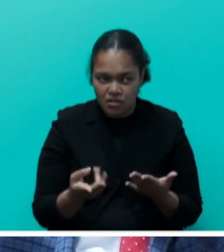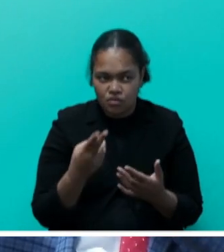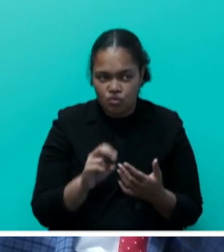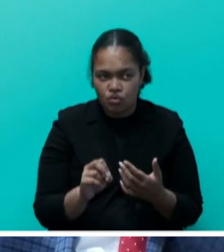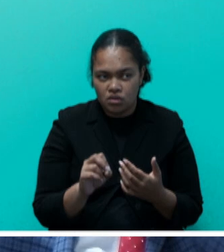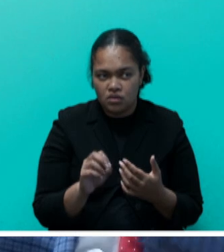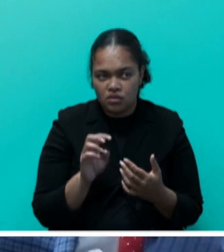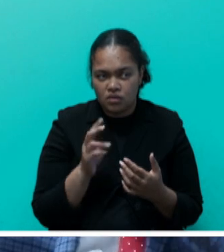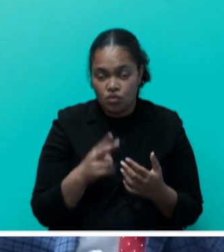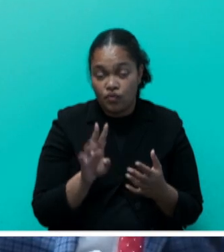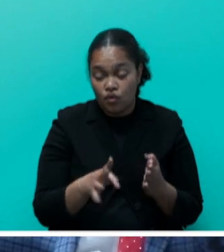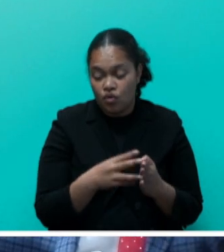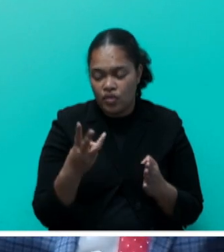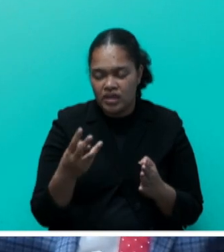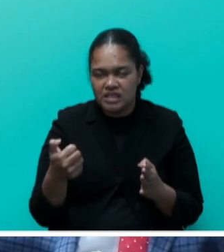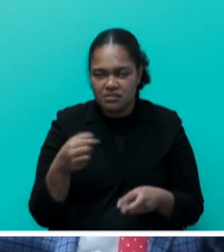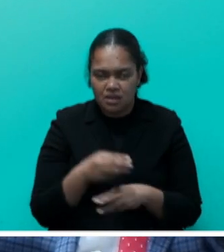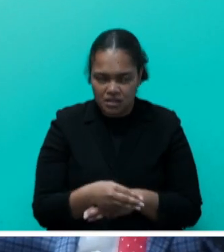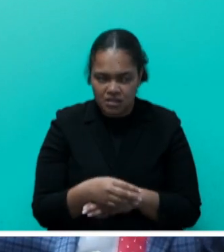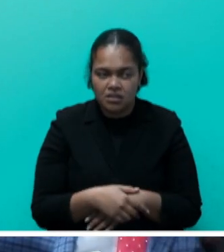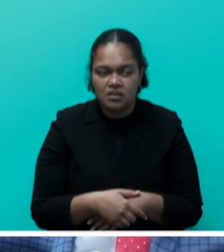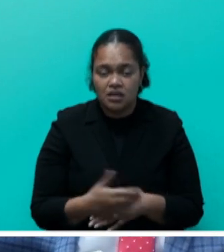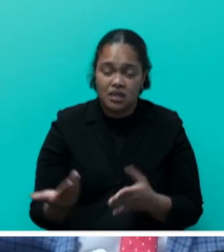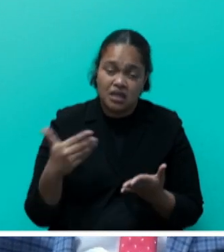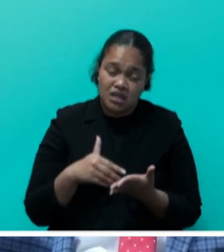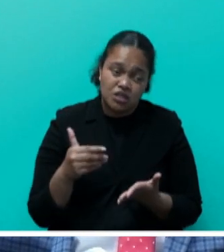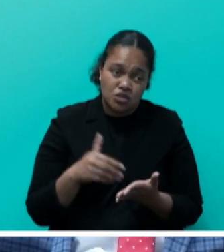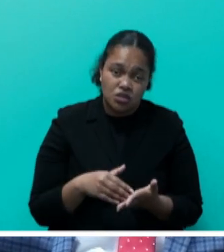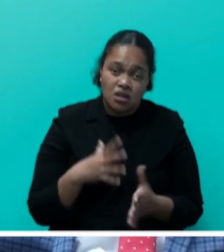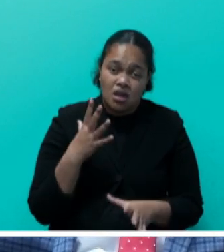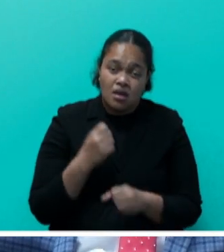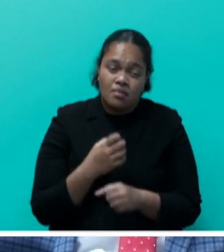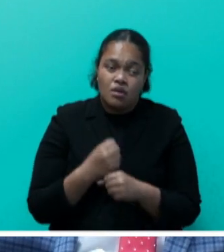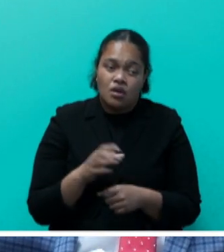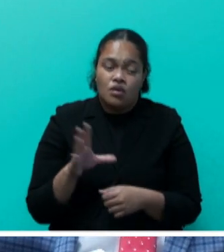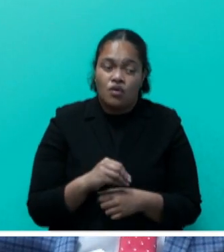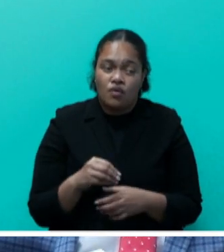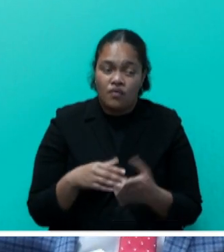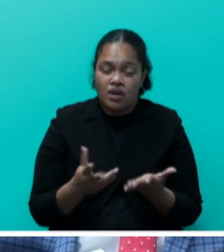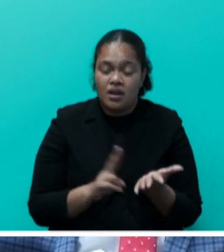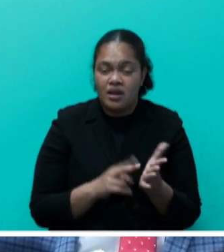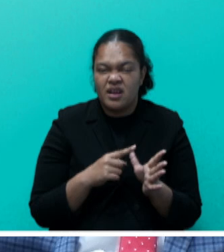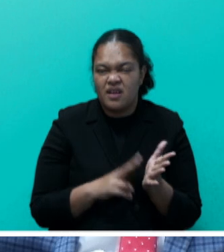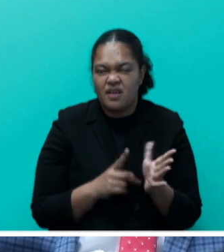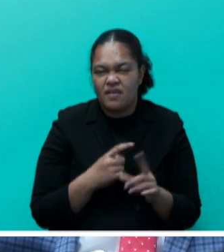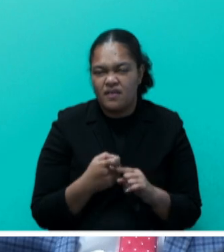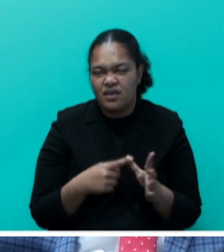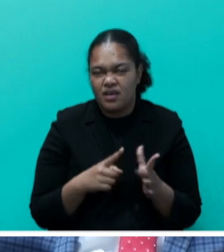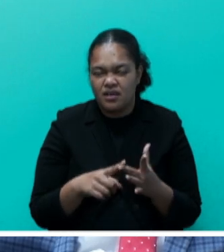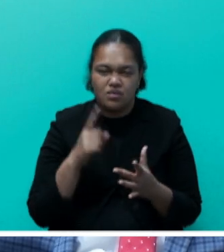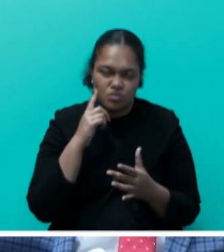months. In addition, the upgrading of the existing Navakai wastewater treatment plant,